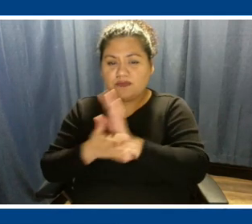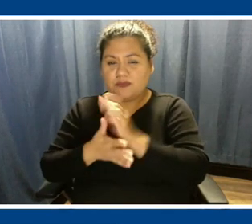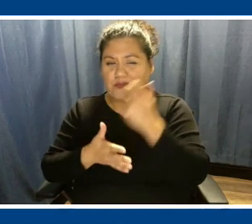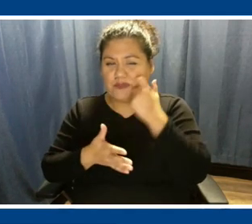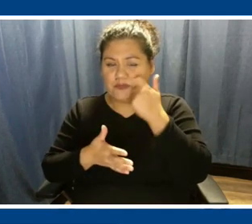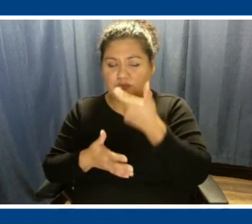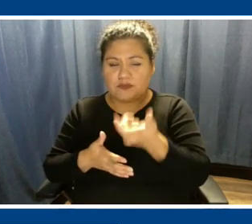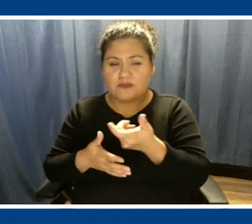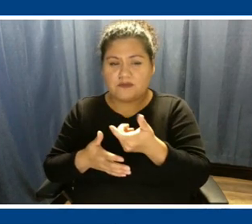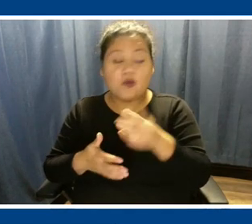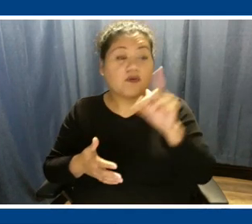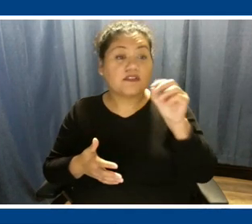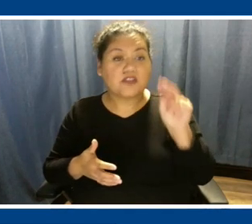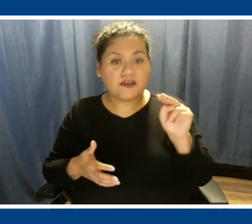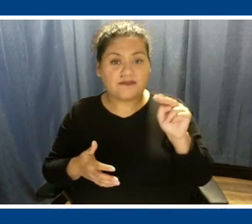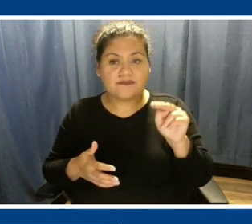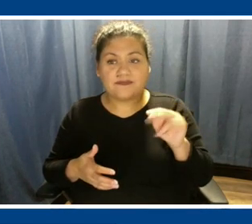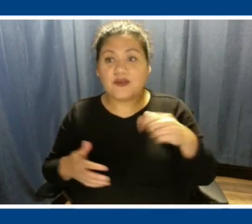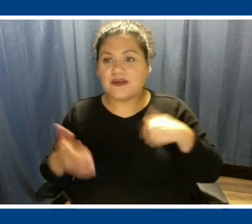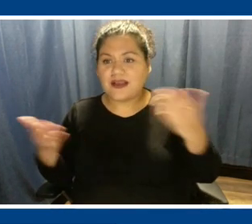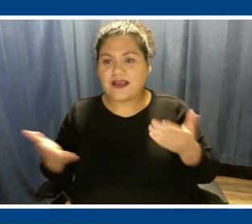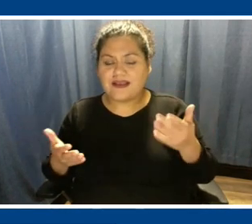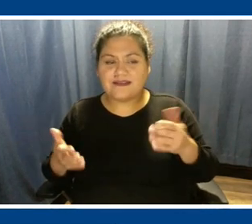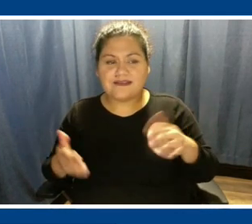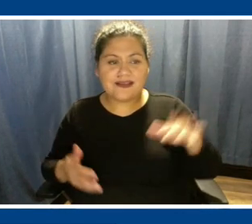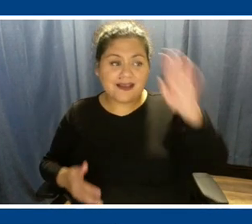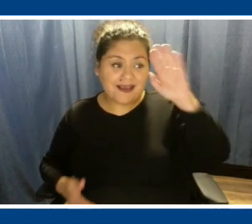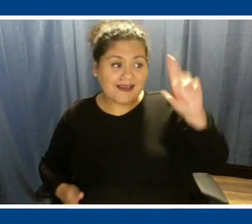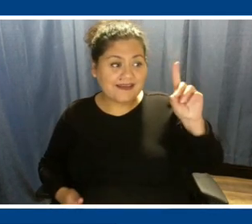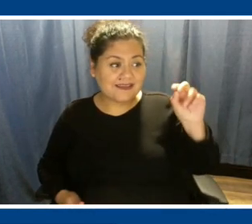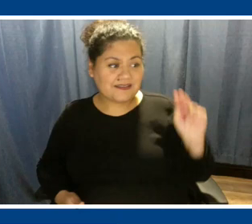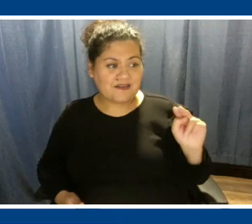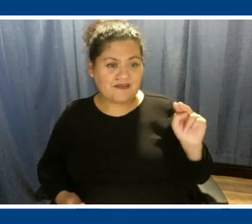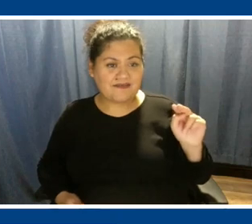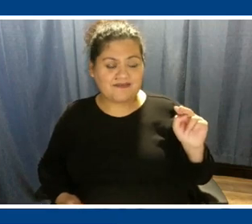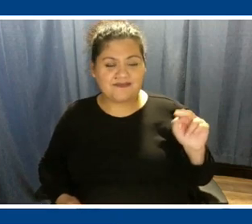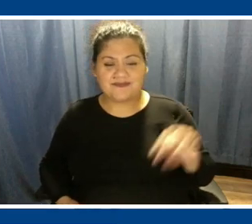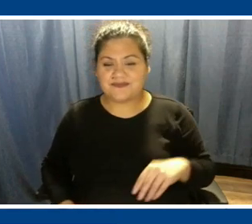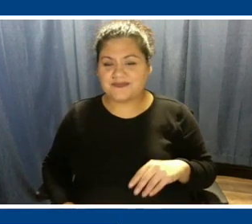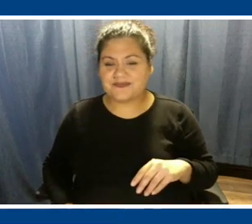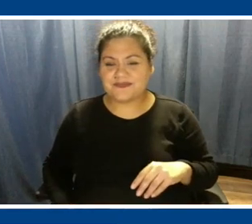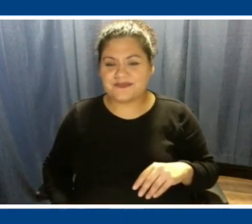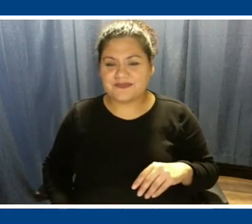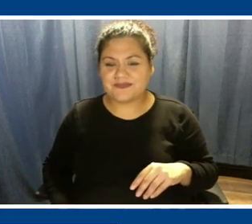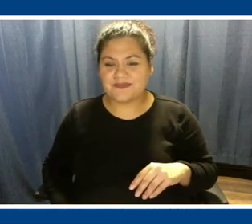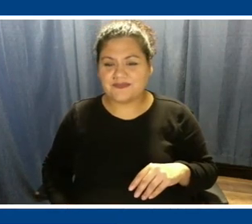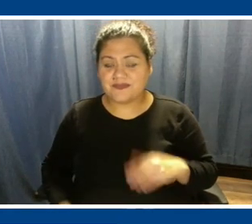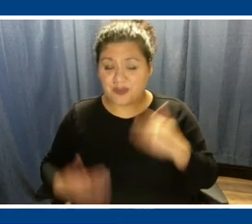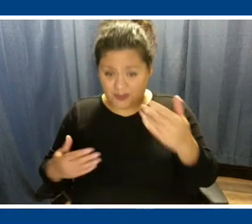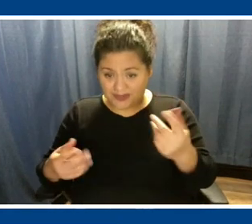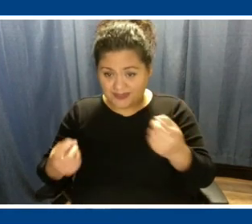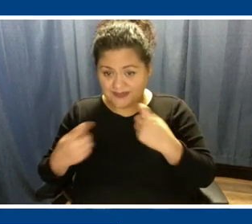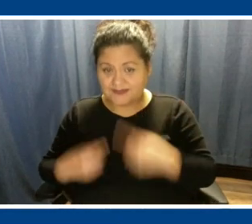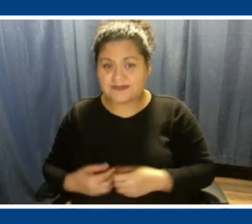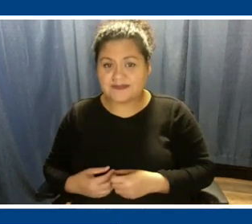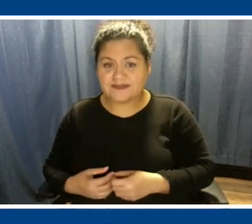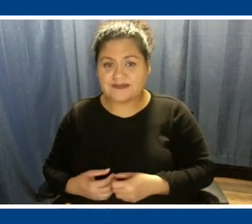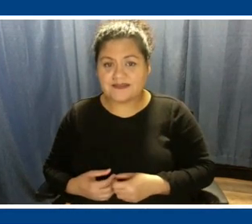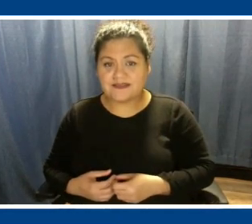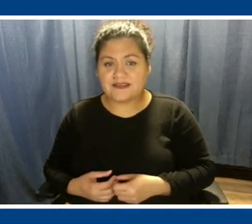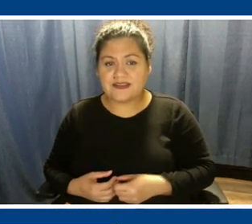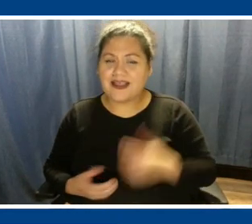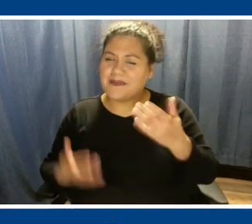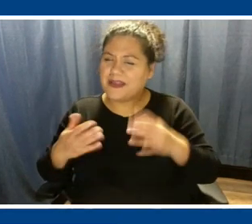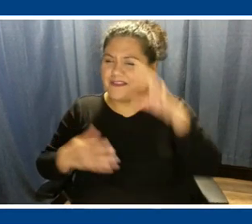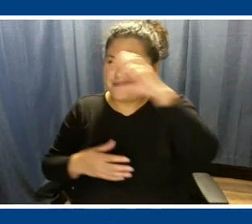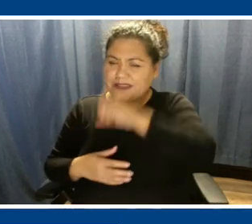Hello, I'm here. Hi, Don. You're live. You can ask your question. Yes. I might have missed that